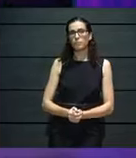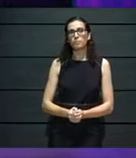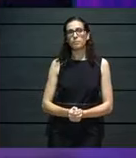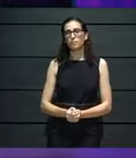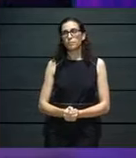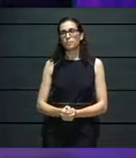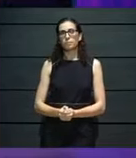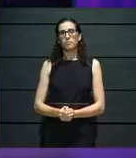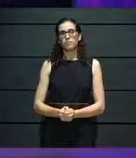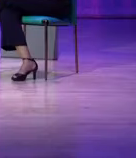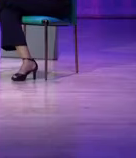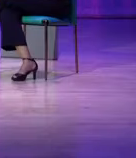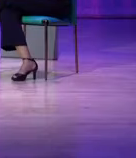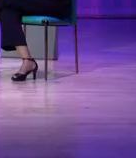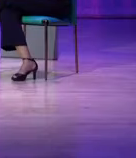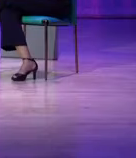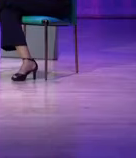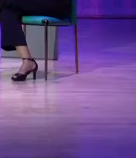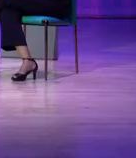Mark? What he said.